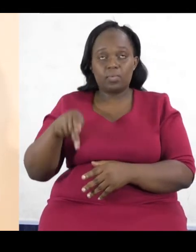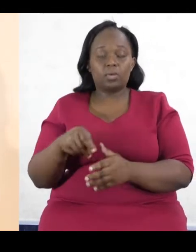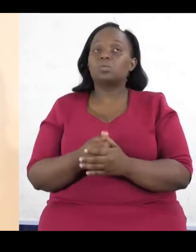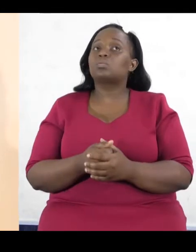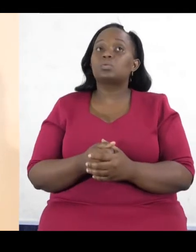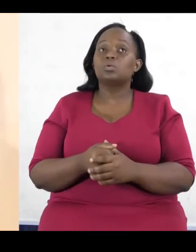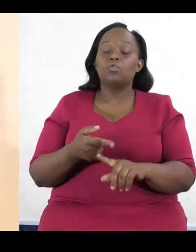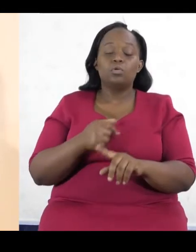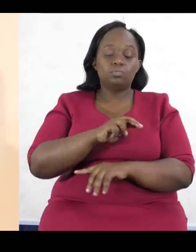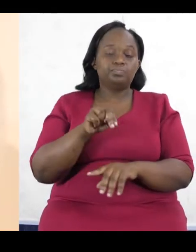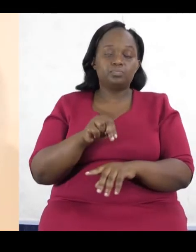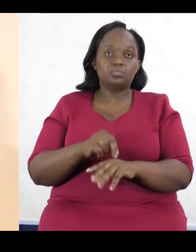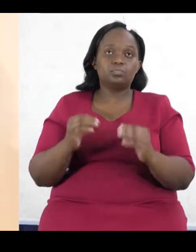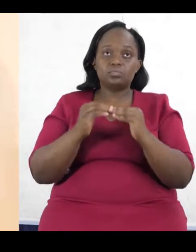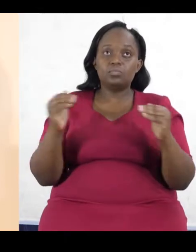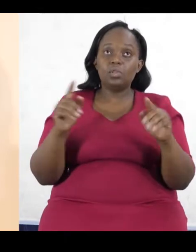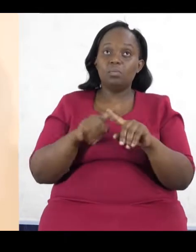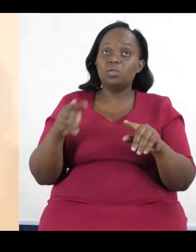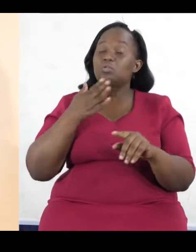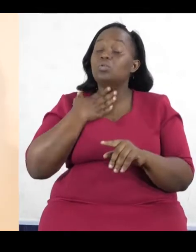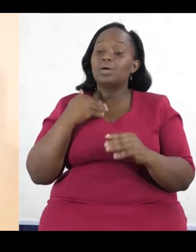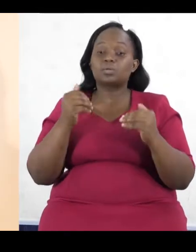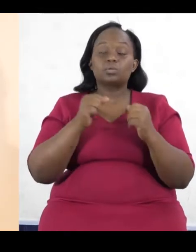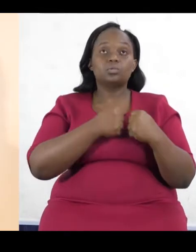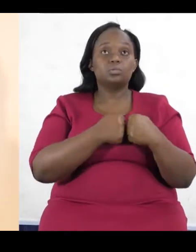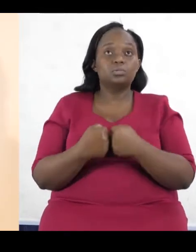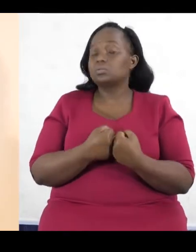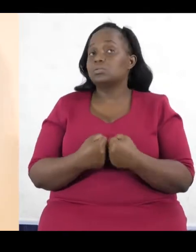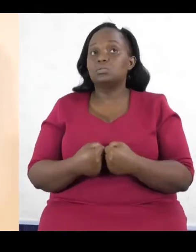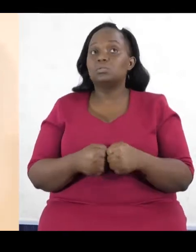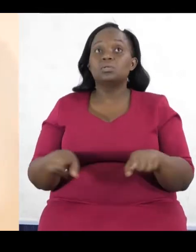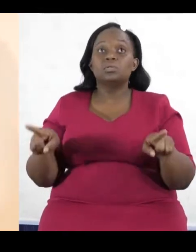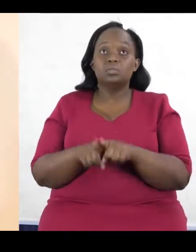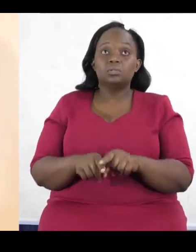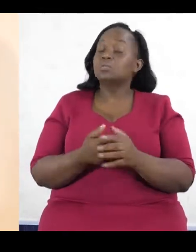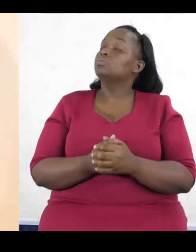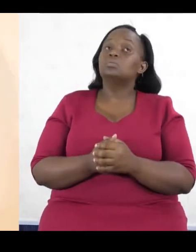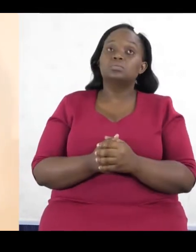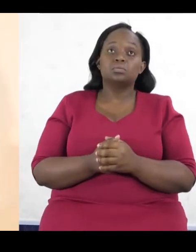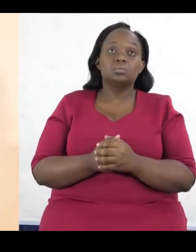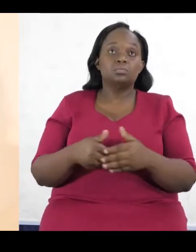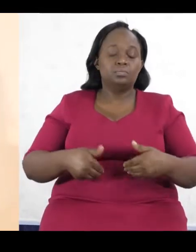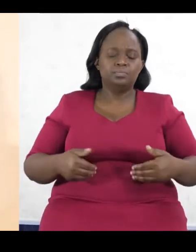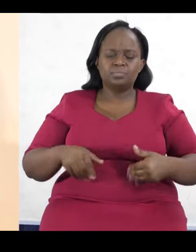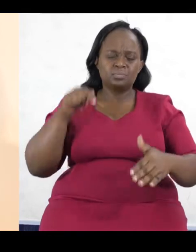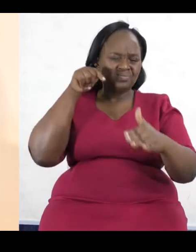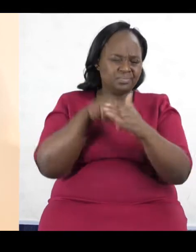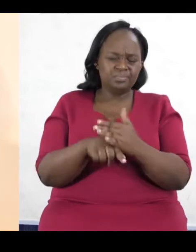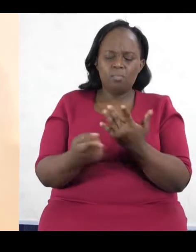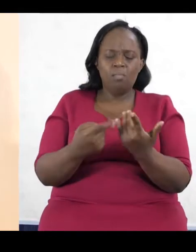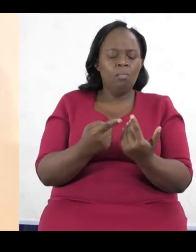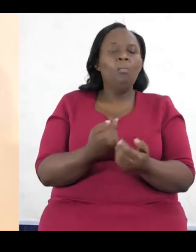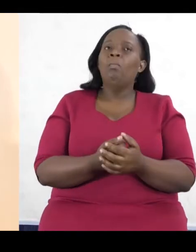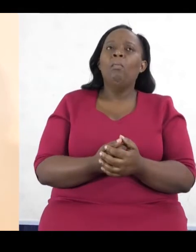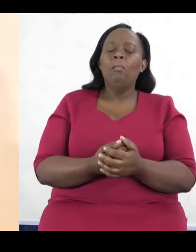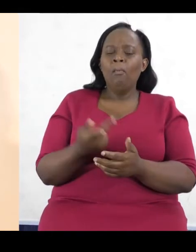national level. But I want to challenge us at 254 Youth Policy Cafe to dig deeper into the statistics and